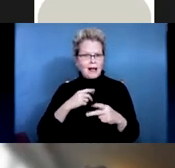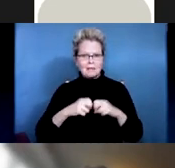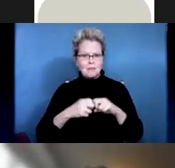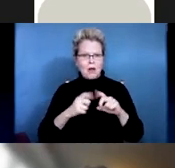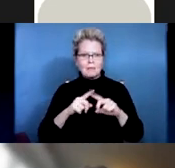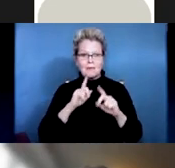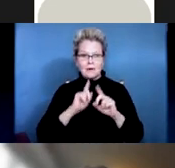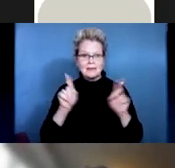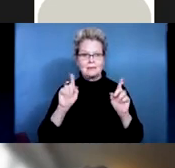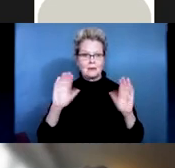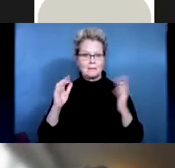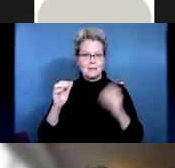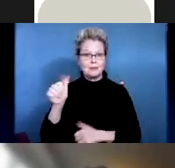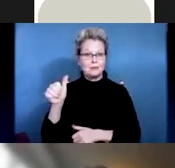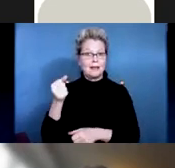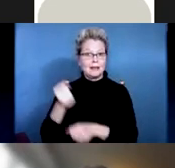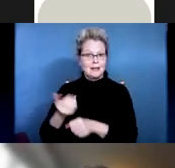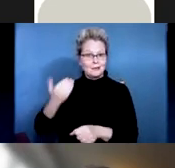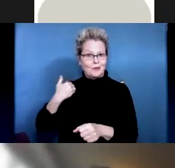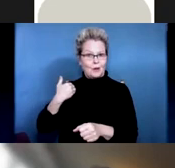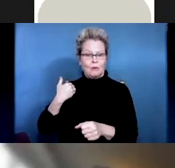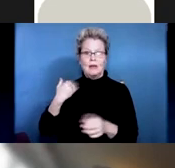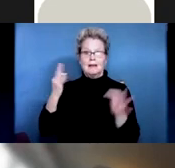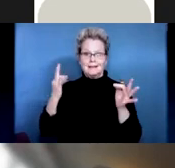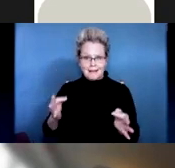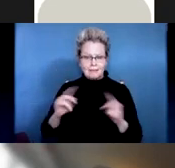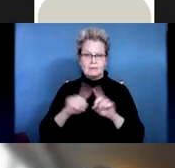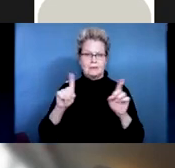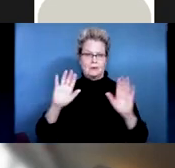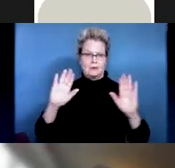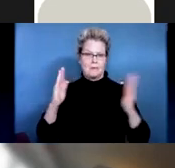and certainly very different from what it was decades ago.